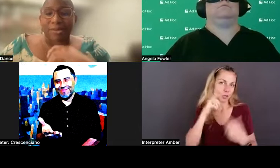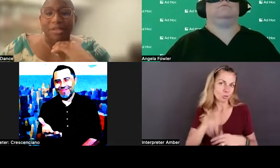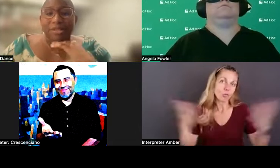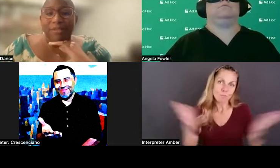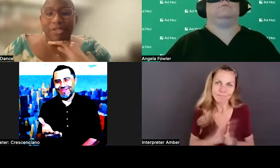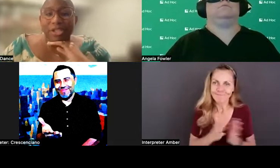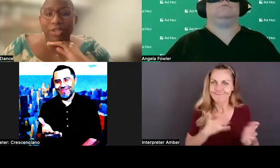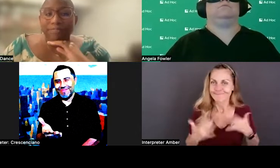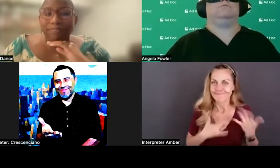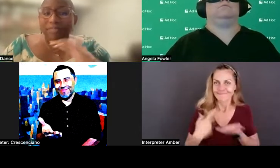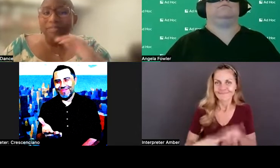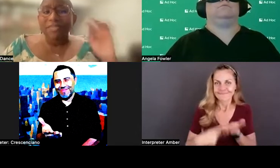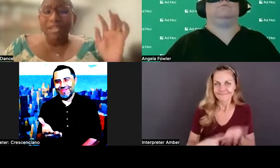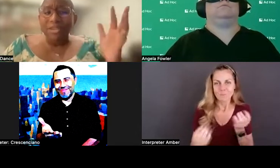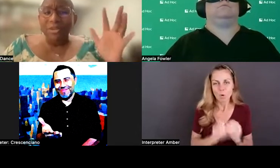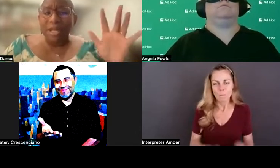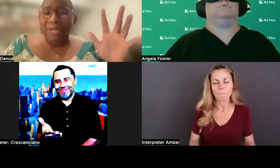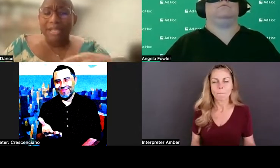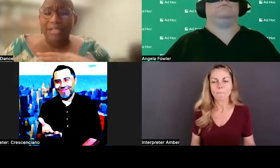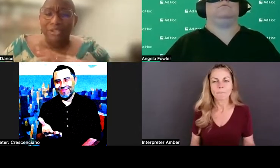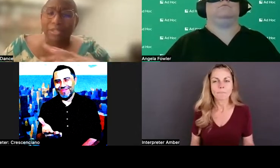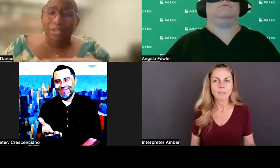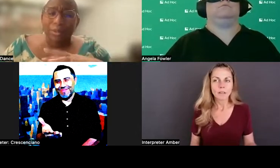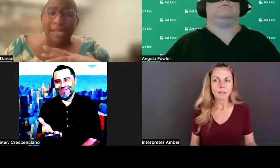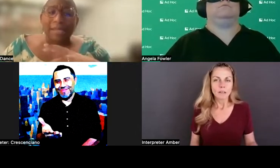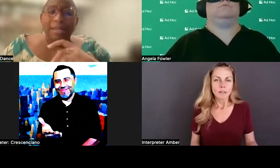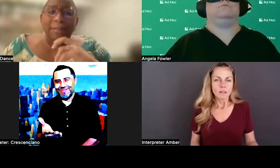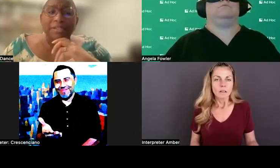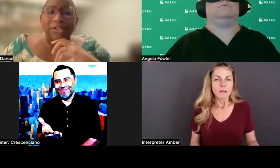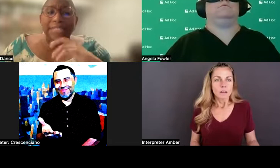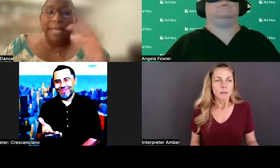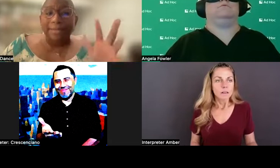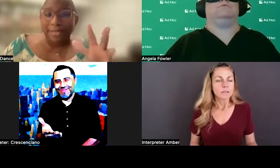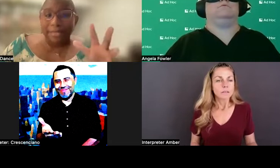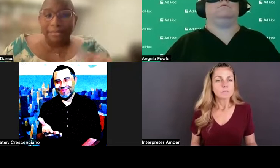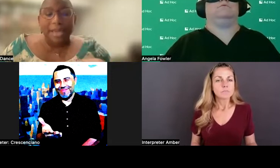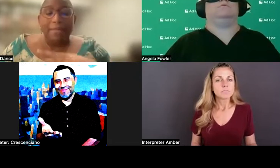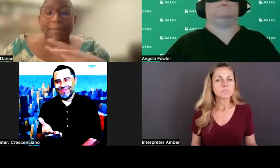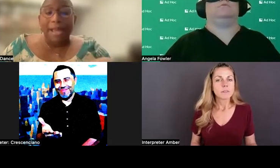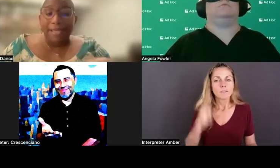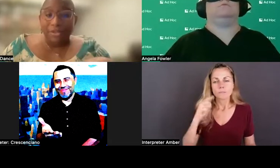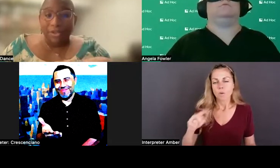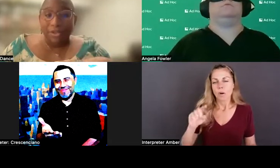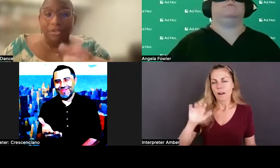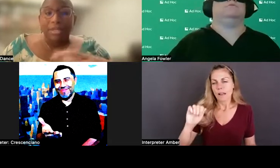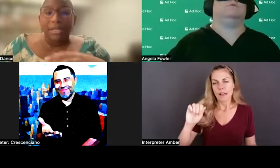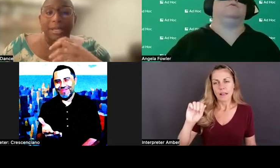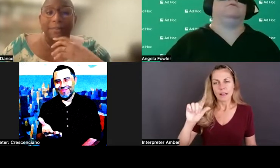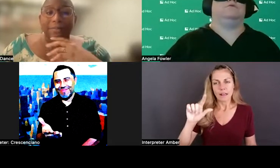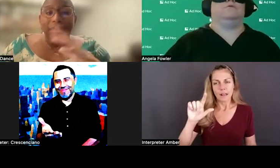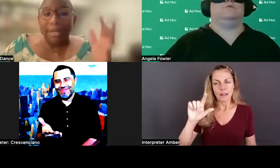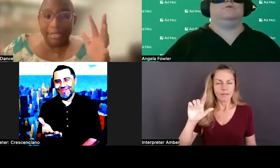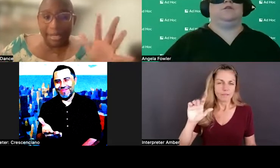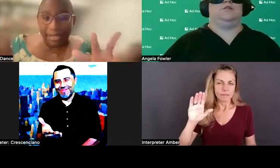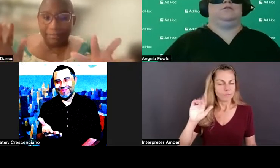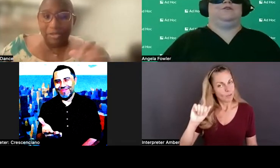dive deeper into this conversation. So, um, we kind of touched on this a little bit, but as far as ableism and bias go, um,